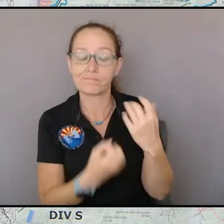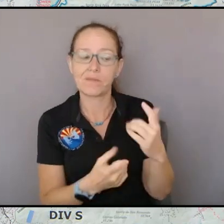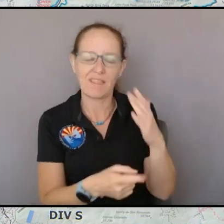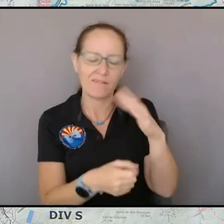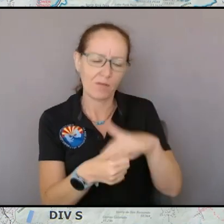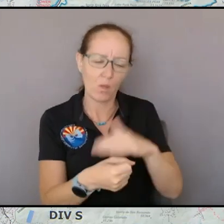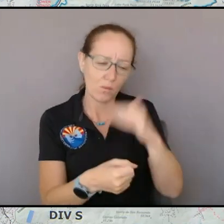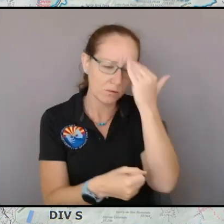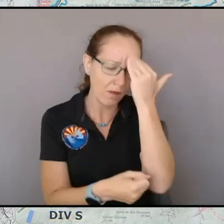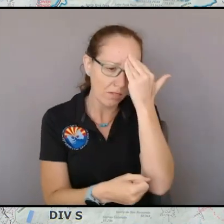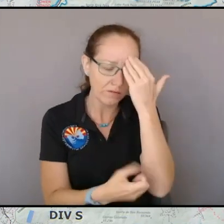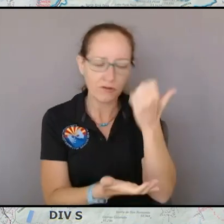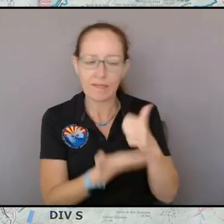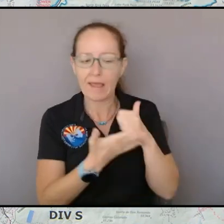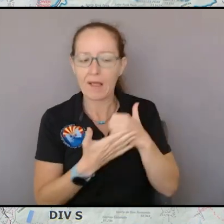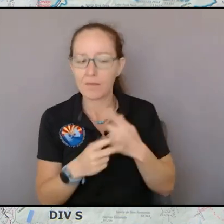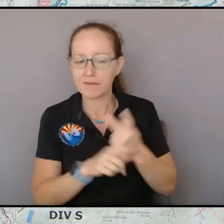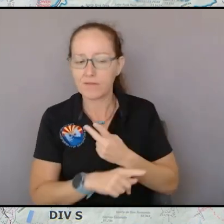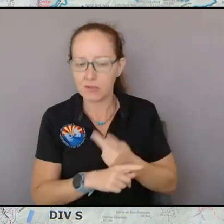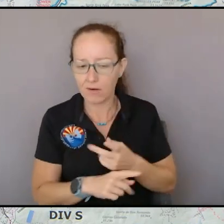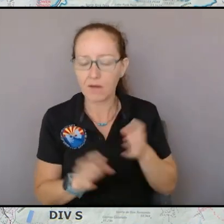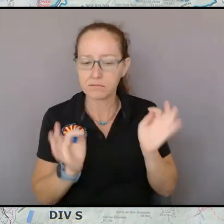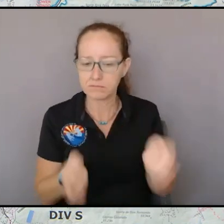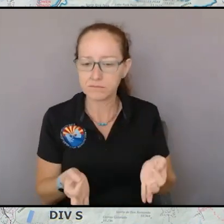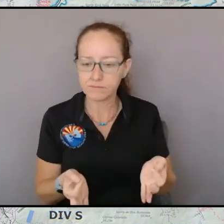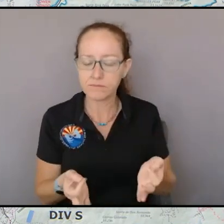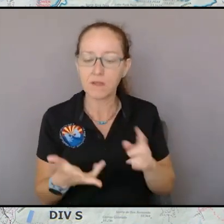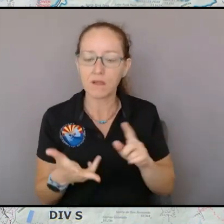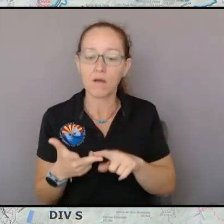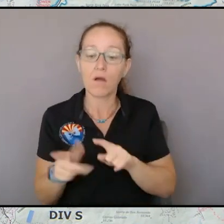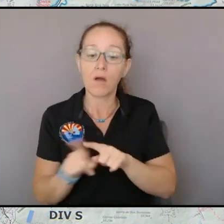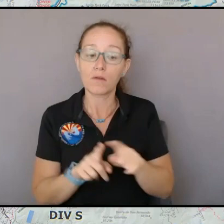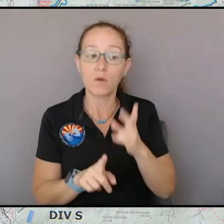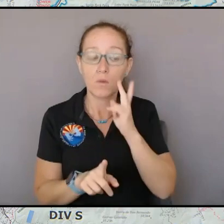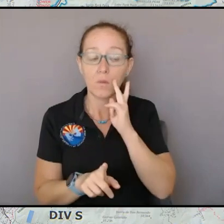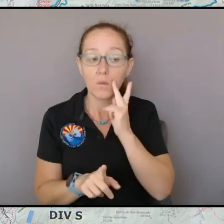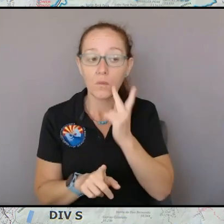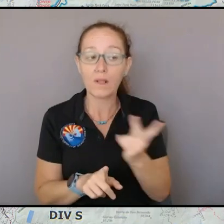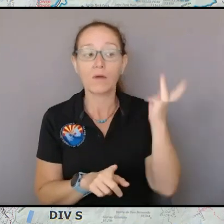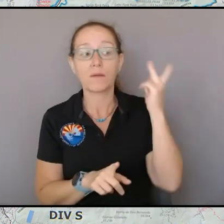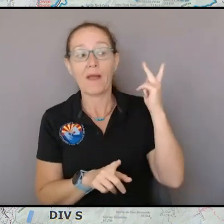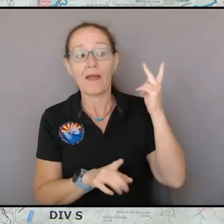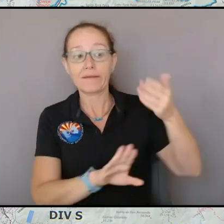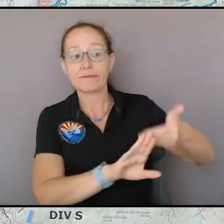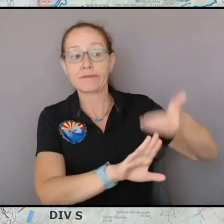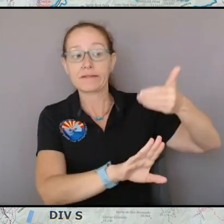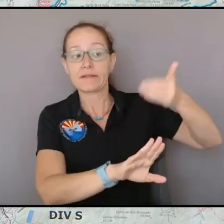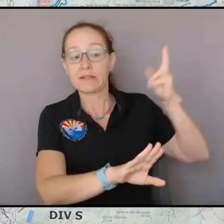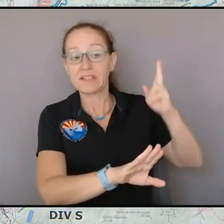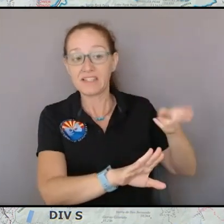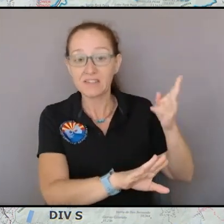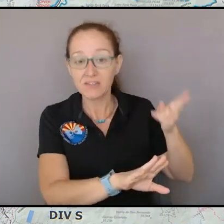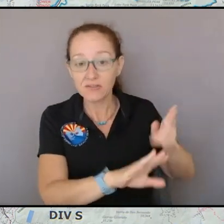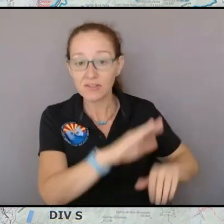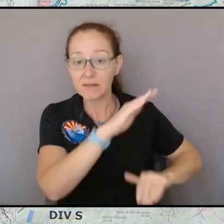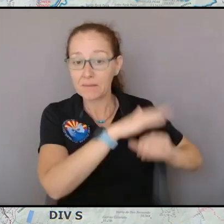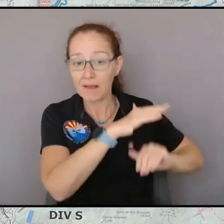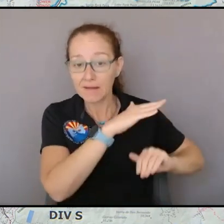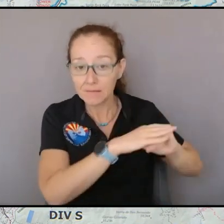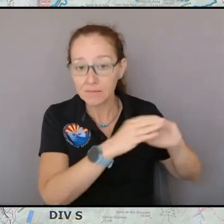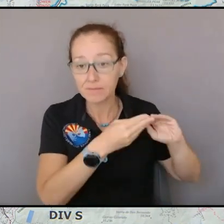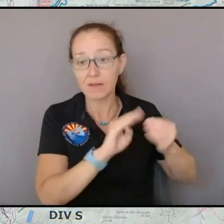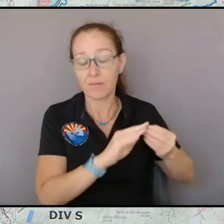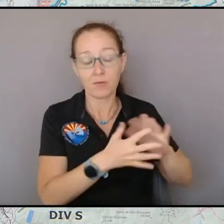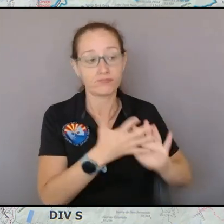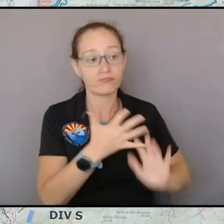the historic conditions where they are right now versus the historic maximums and how fires behaved in other areas where those